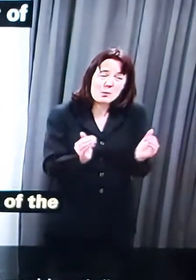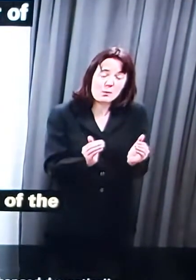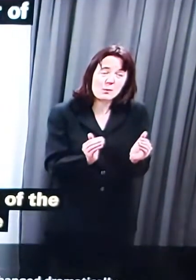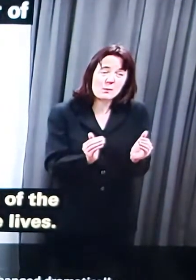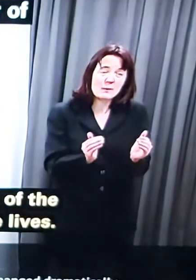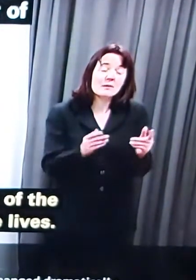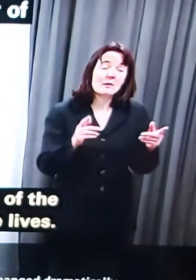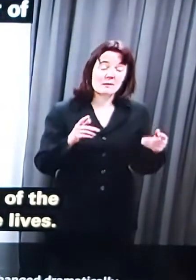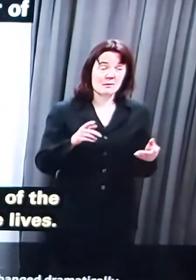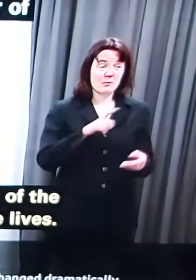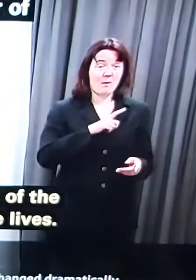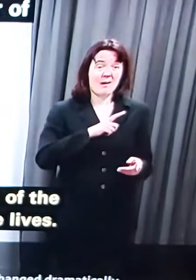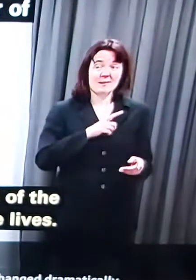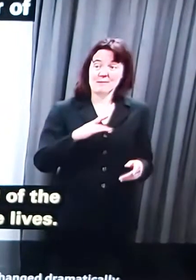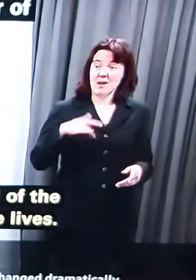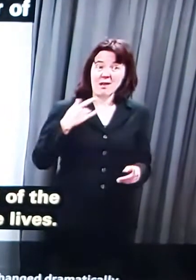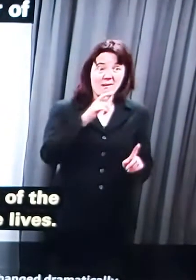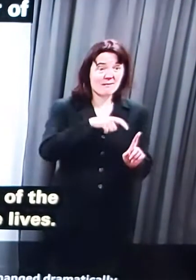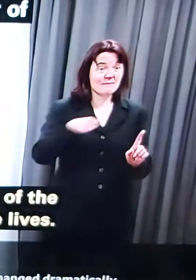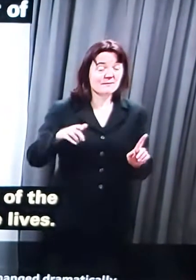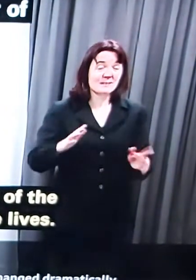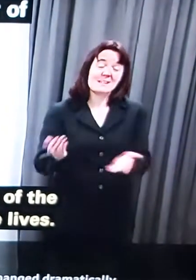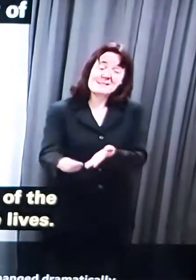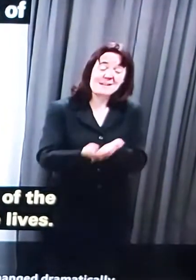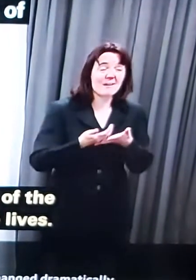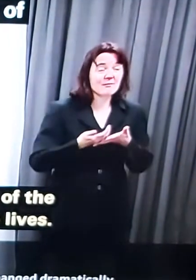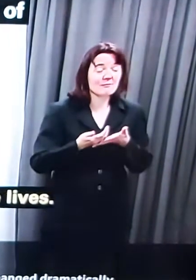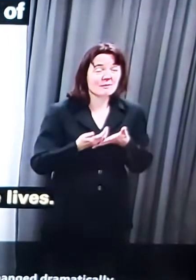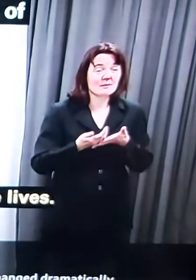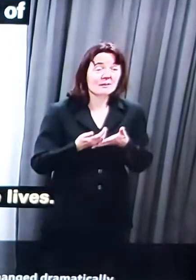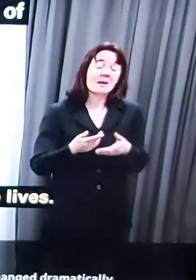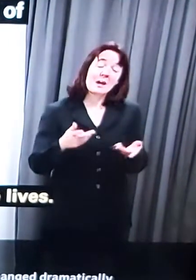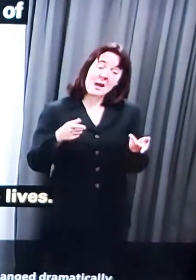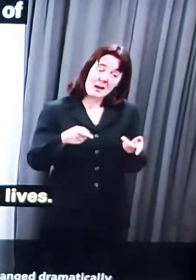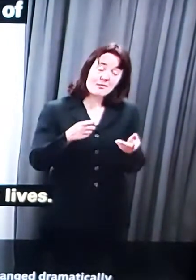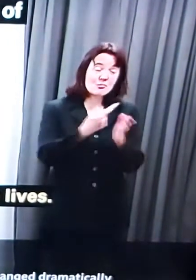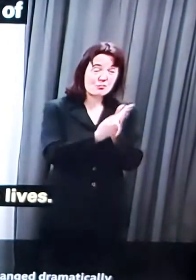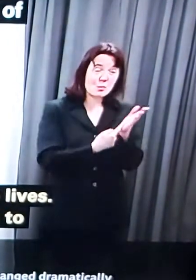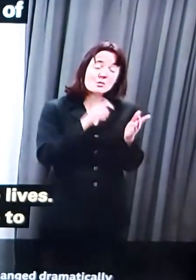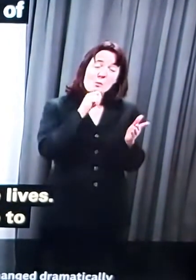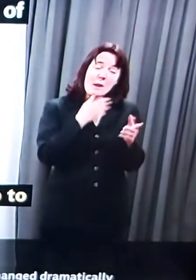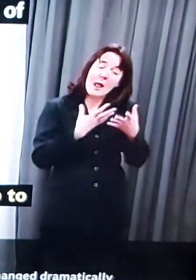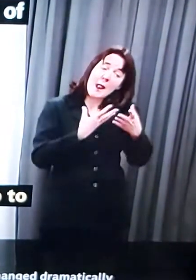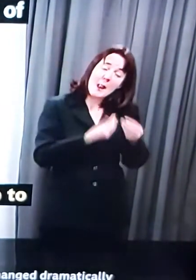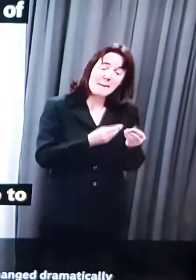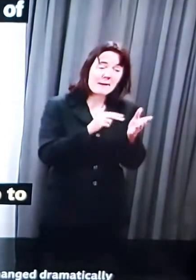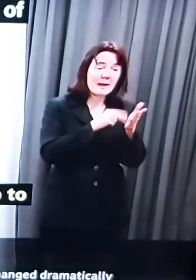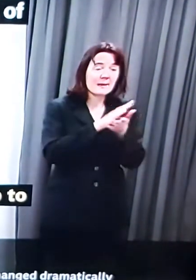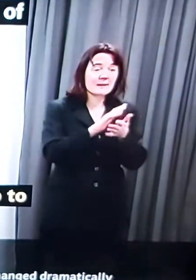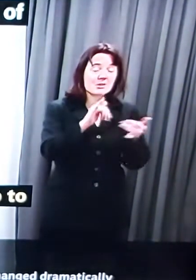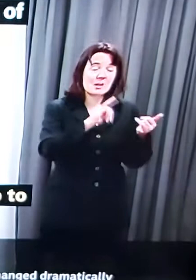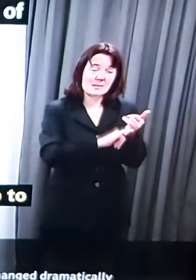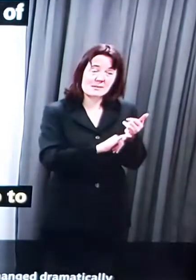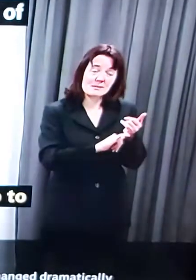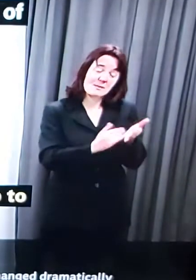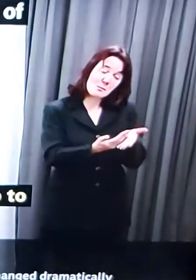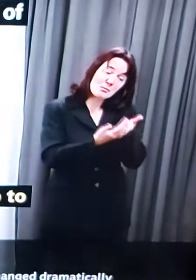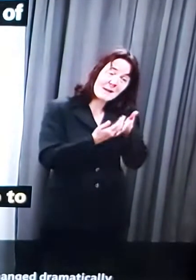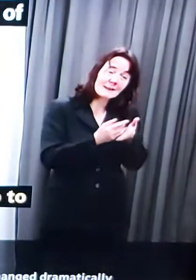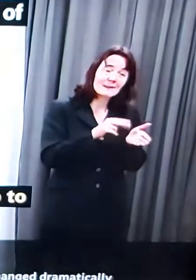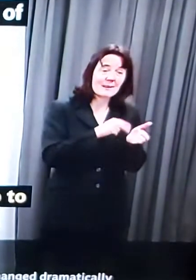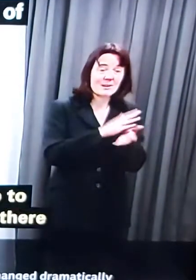These are rules that will help to protect our NHS so that it is there when it is most needed